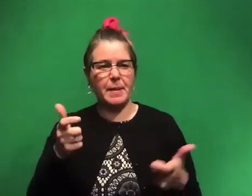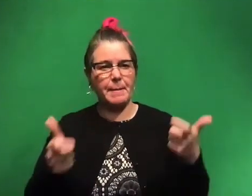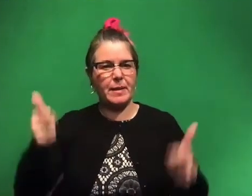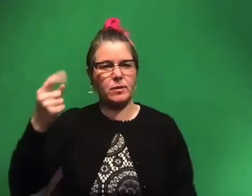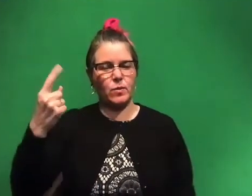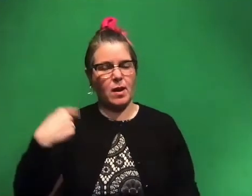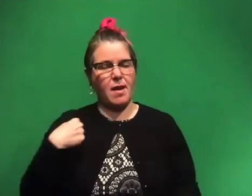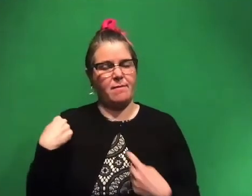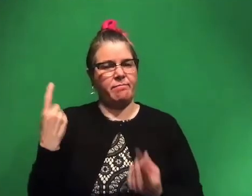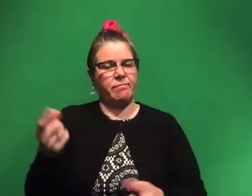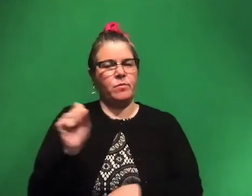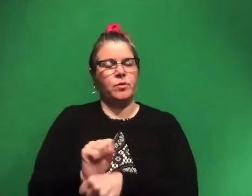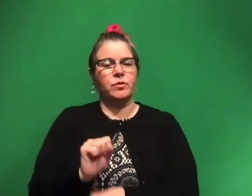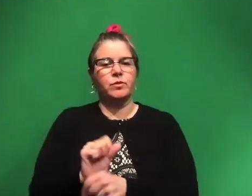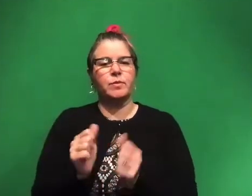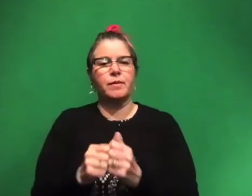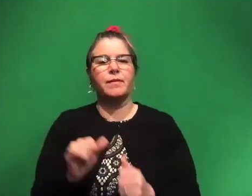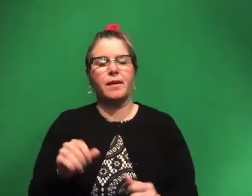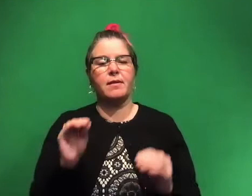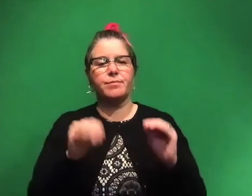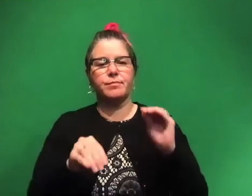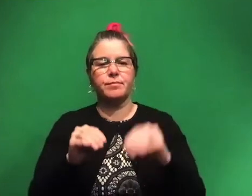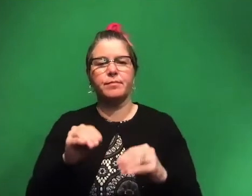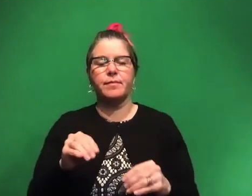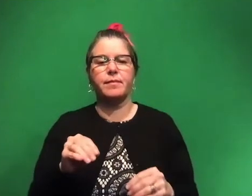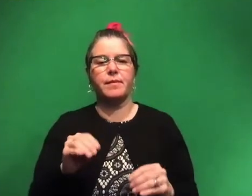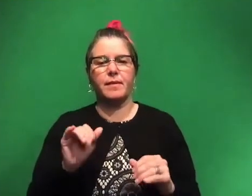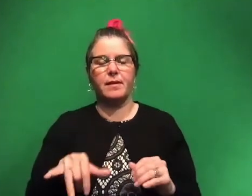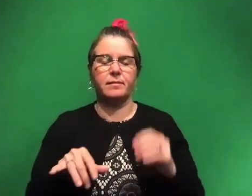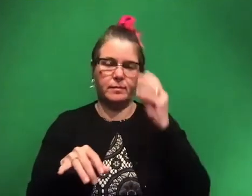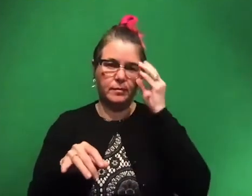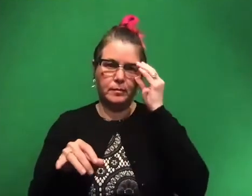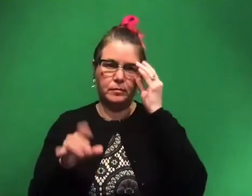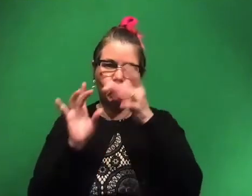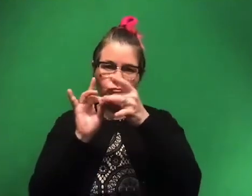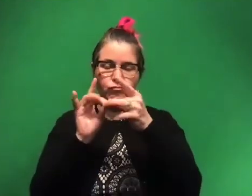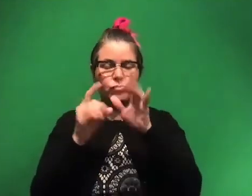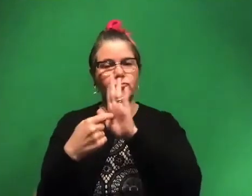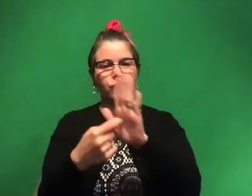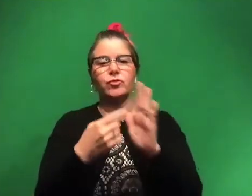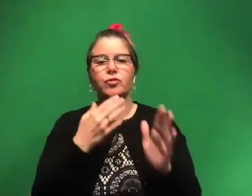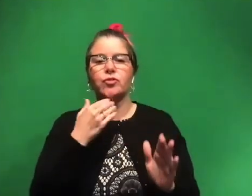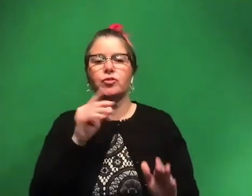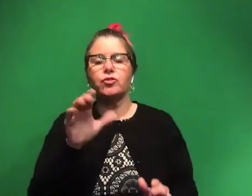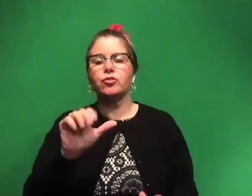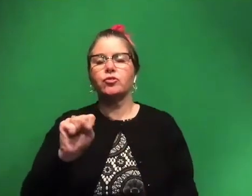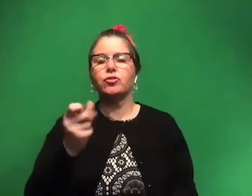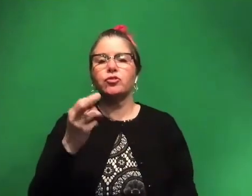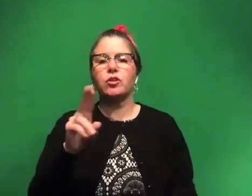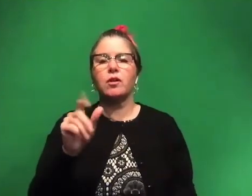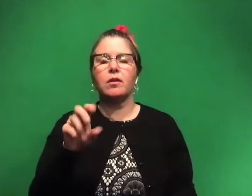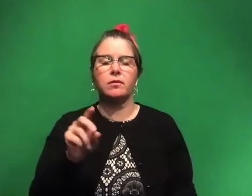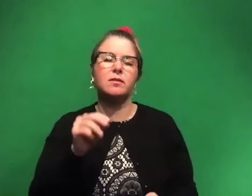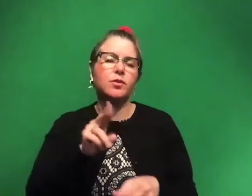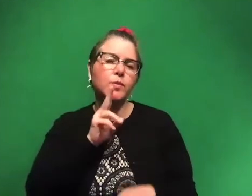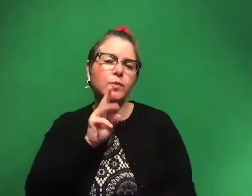that I've worked on really is putting that mount together on display at the Sugar Land Museum in Houston. Very